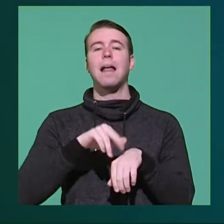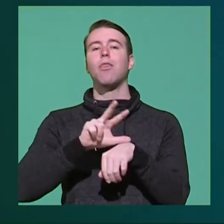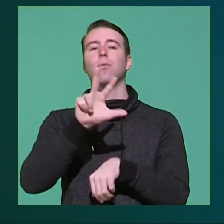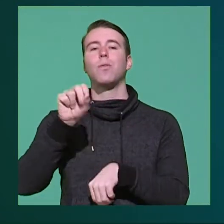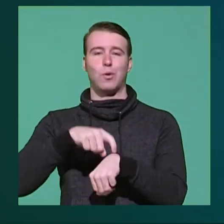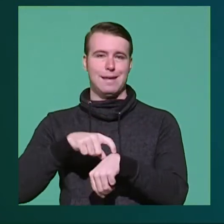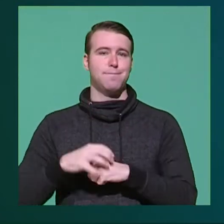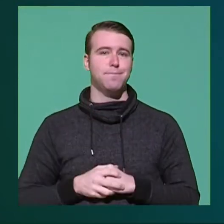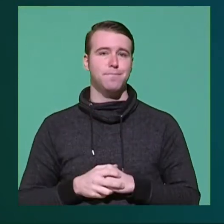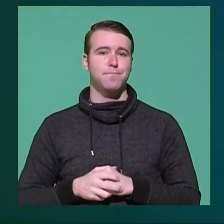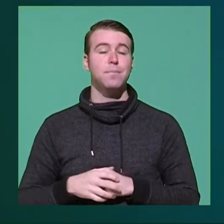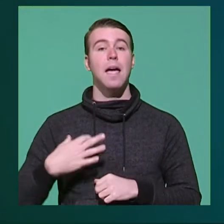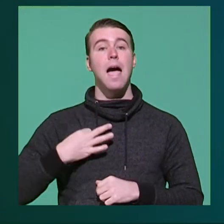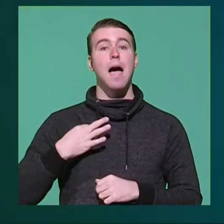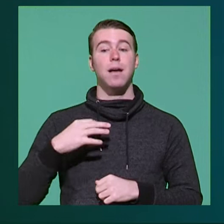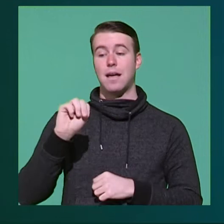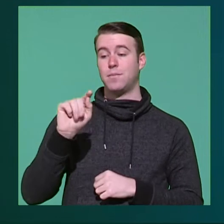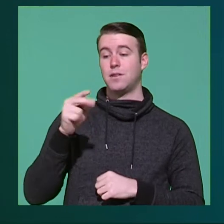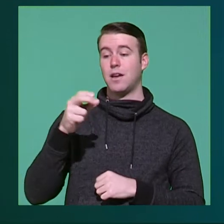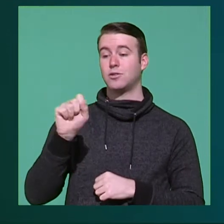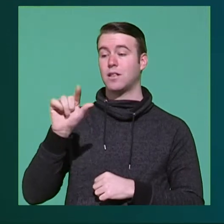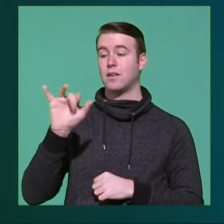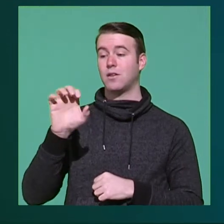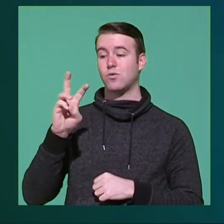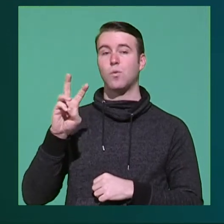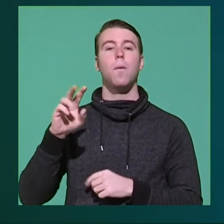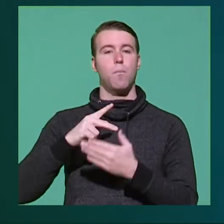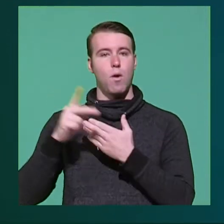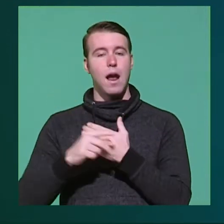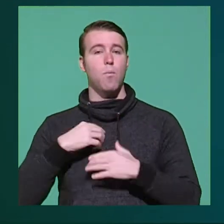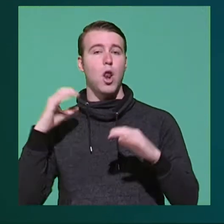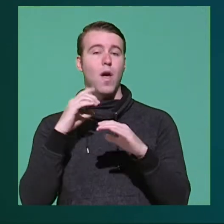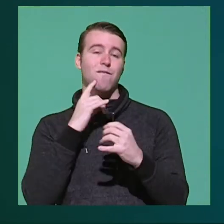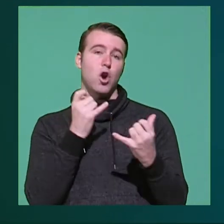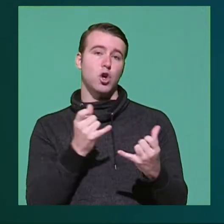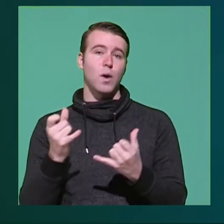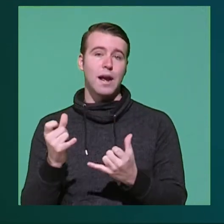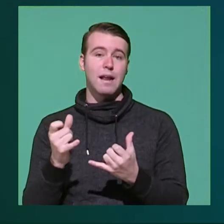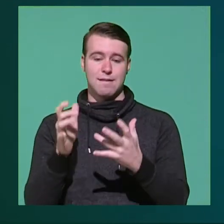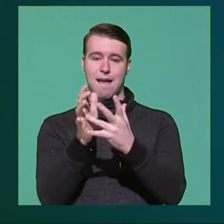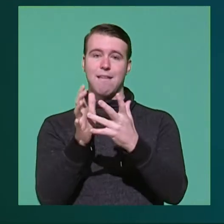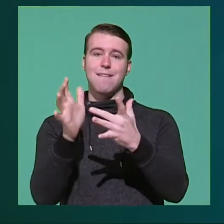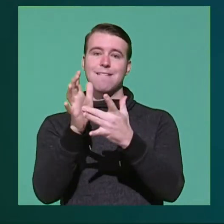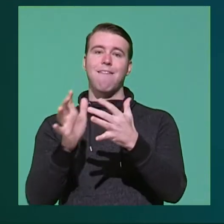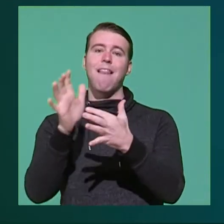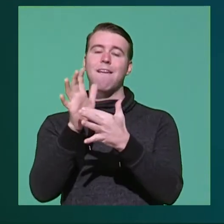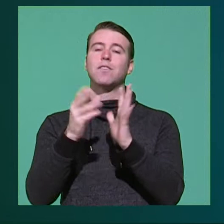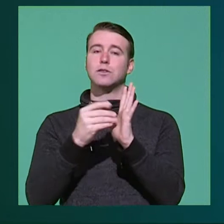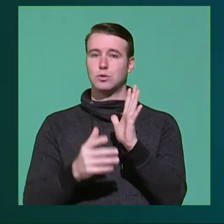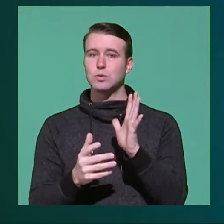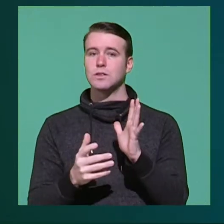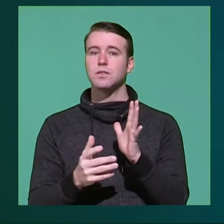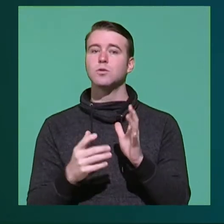p.m. Apply to the MTHS Link Crew program. We are looking for current 9th, 10th, and 11th grade